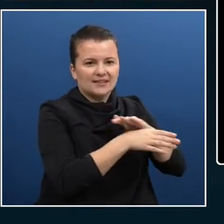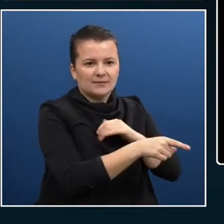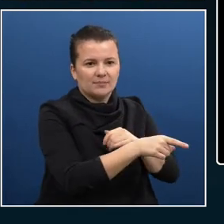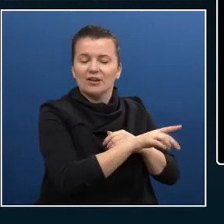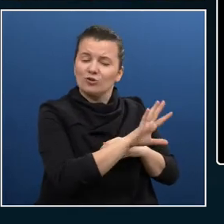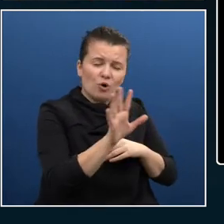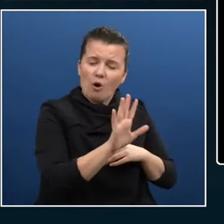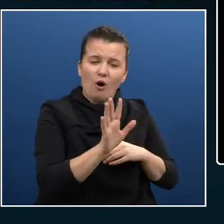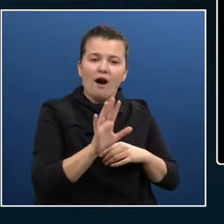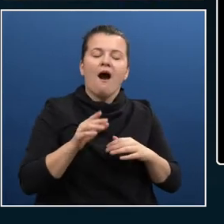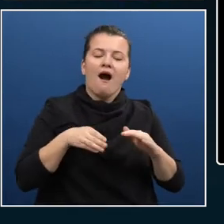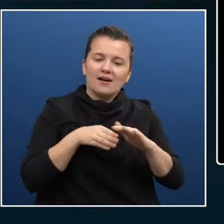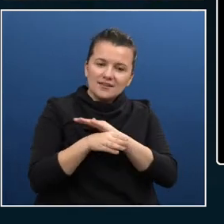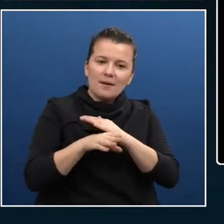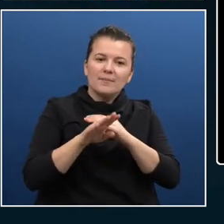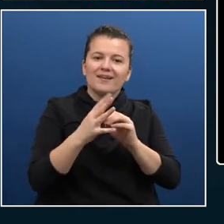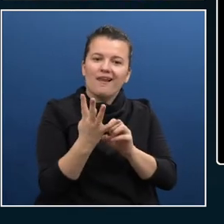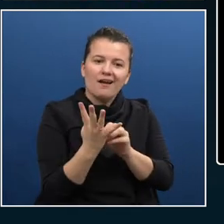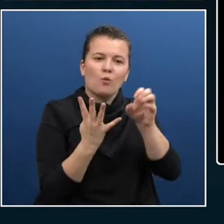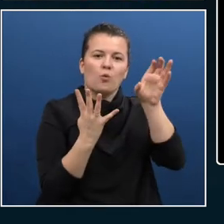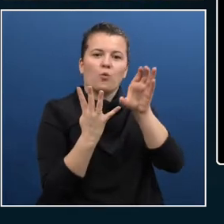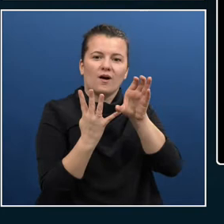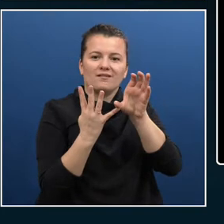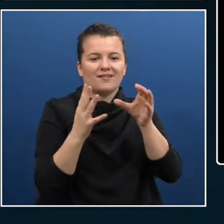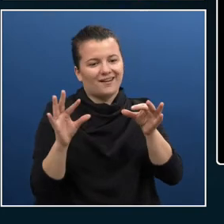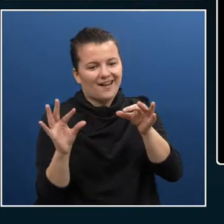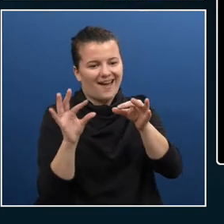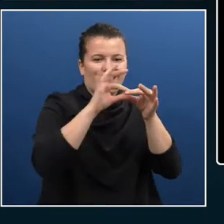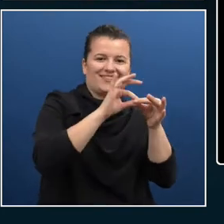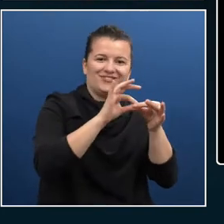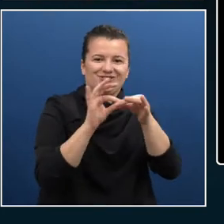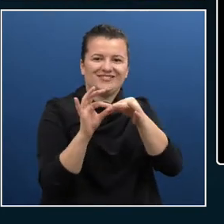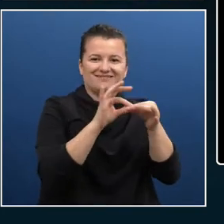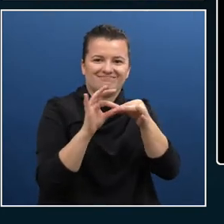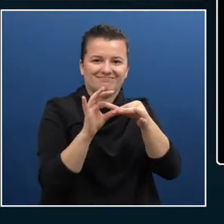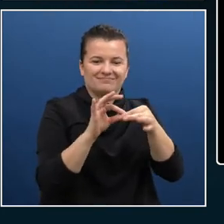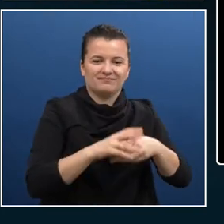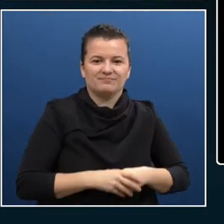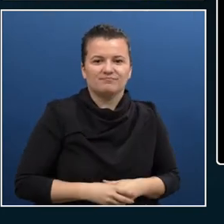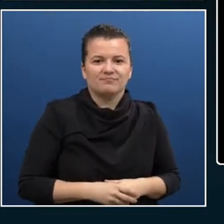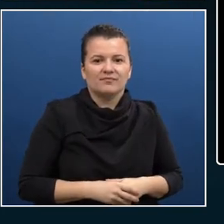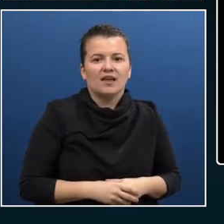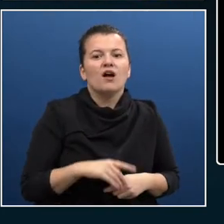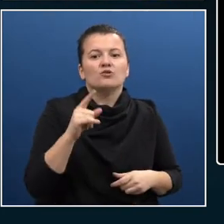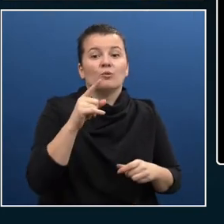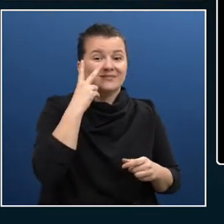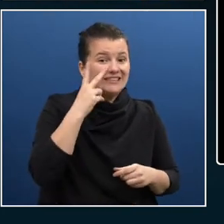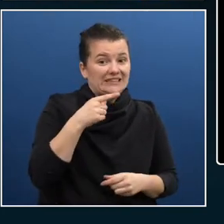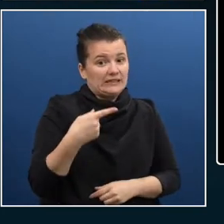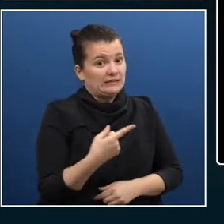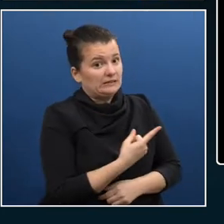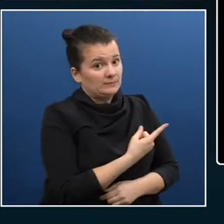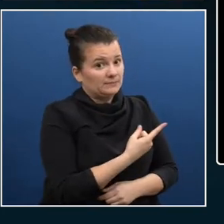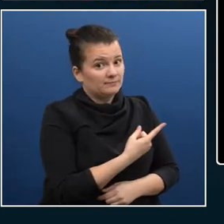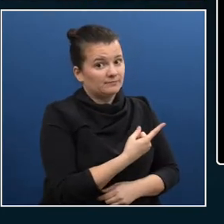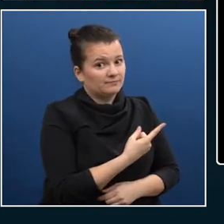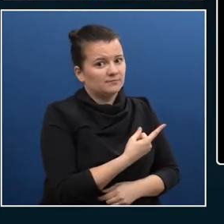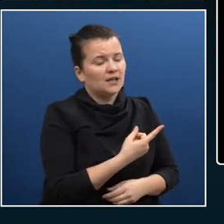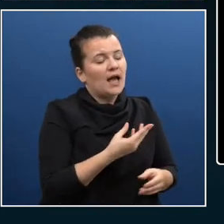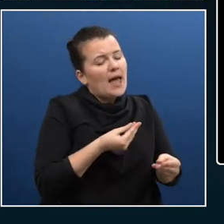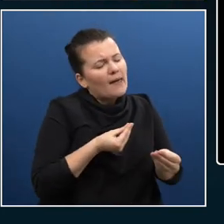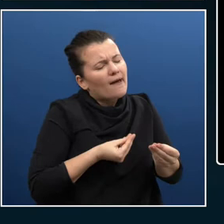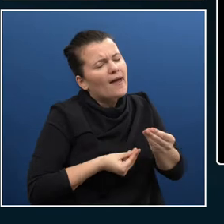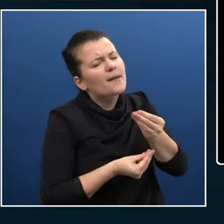what I want to tell you, because I want to try to pop your empathy bubble sounds a little bit weird when I say that.